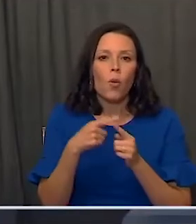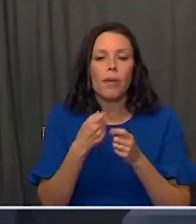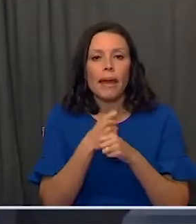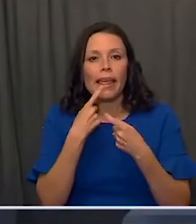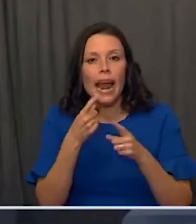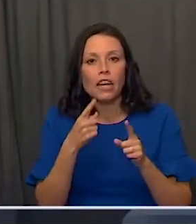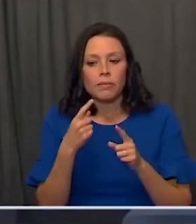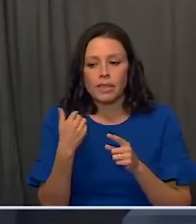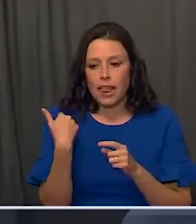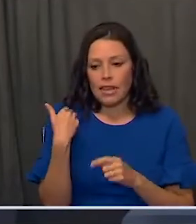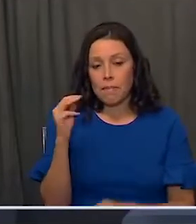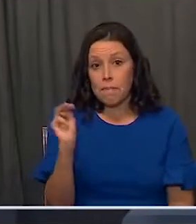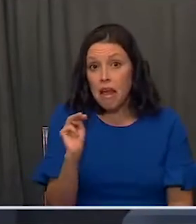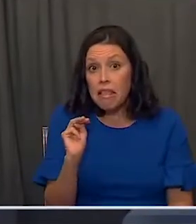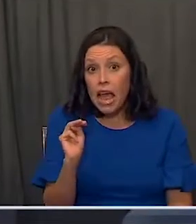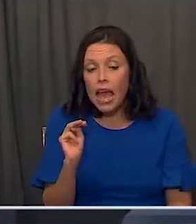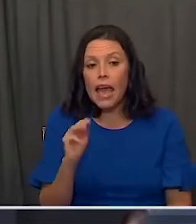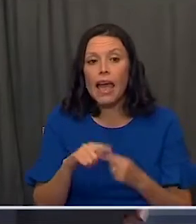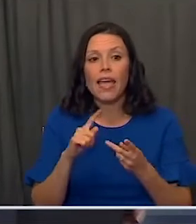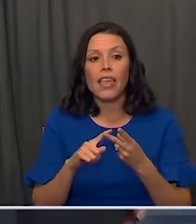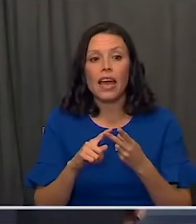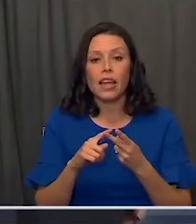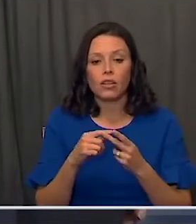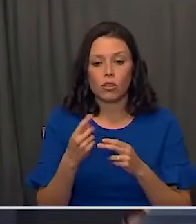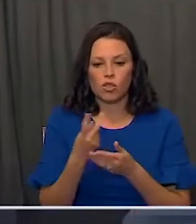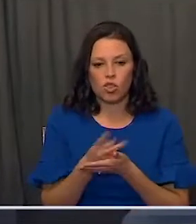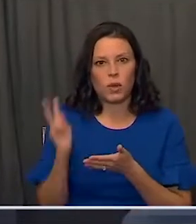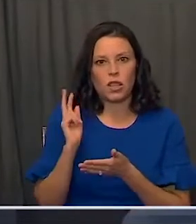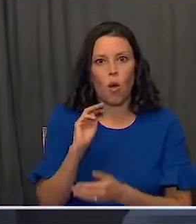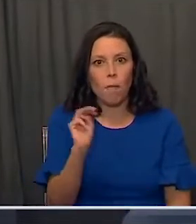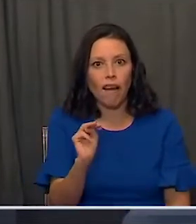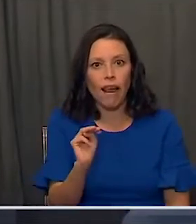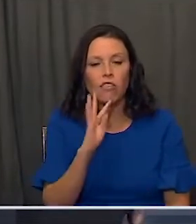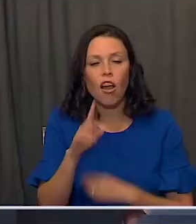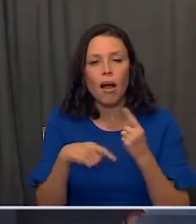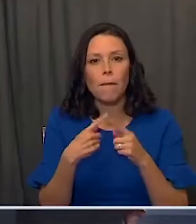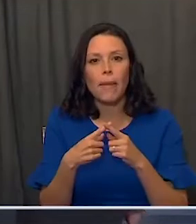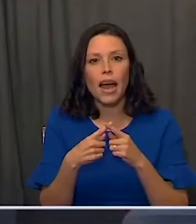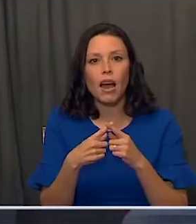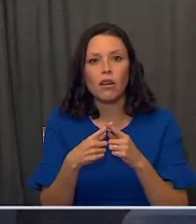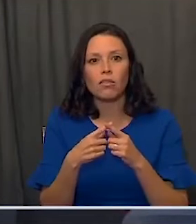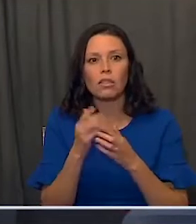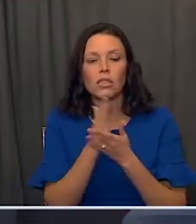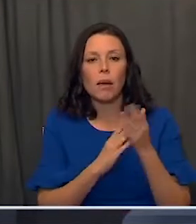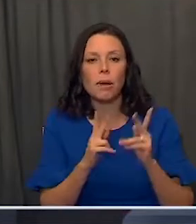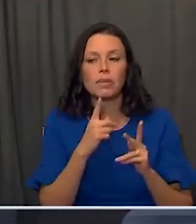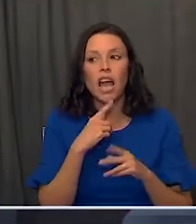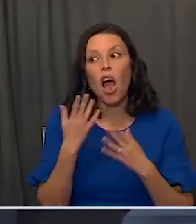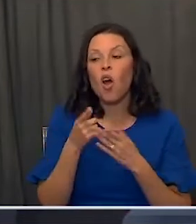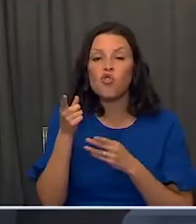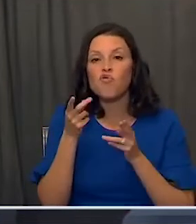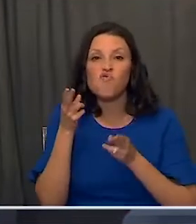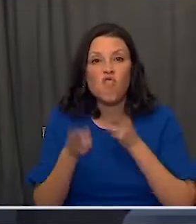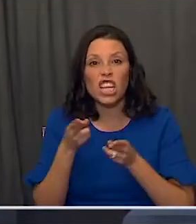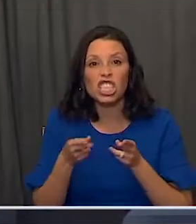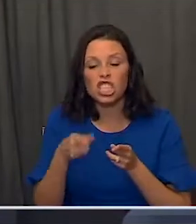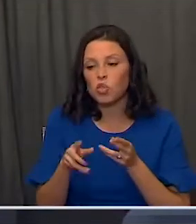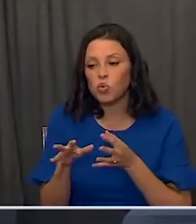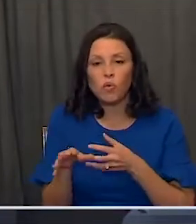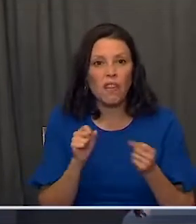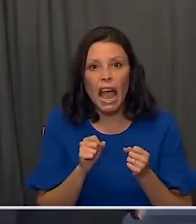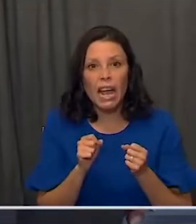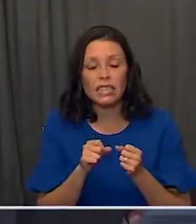announcements this past Monday and then two Mondays ago about some reticence of people. Well, did you rush this? Was this too